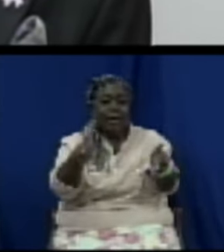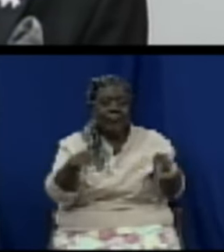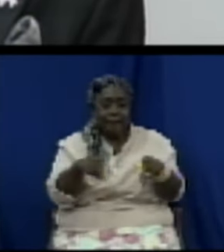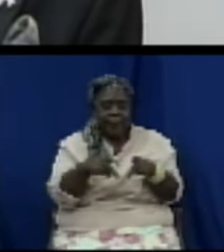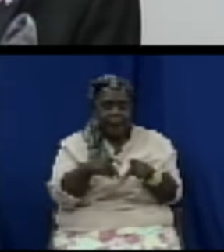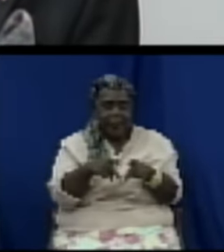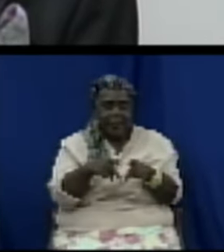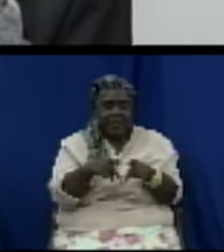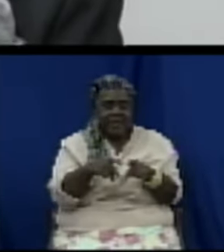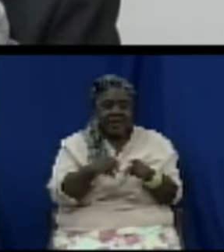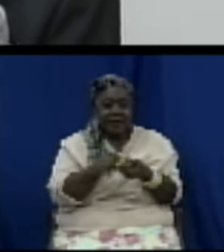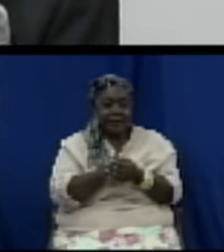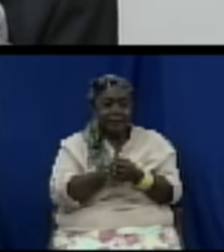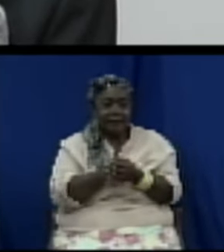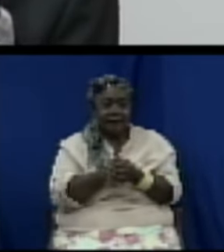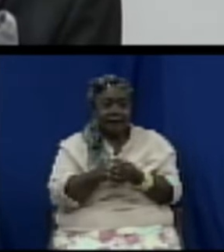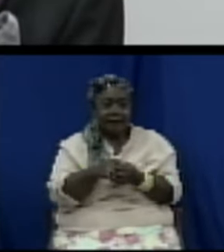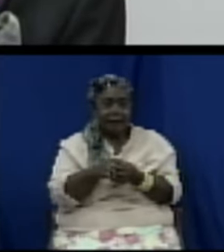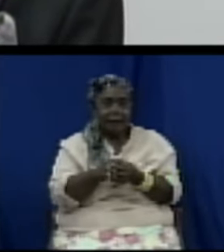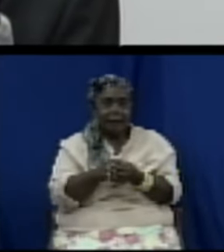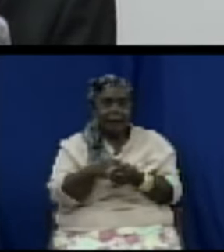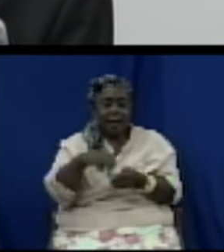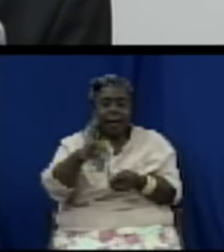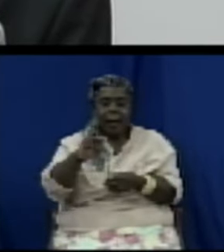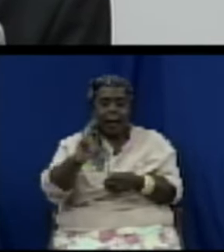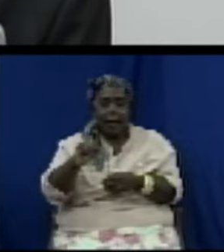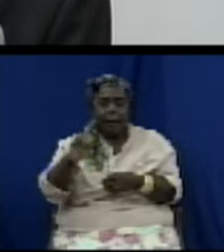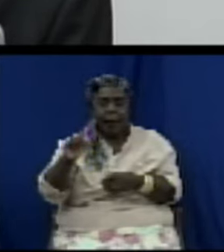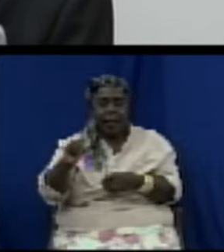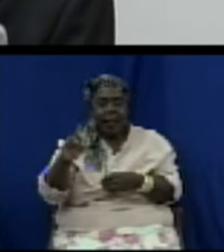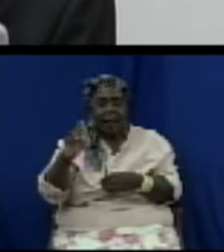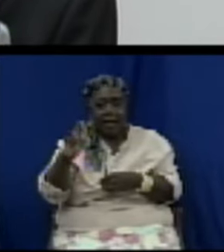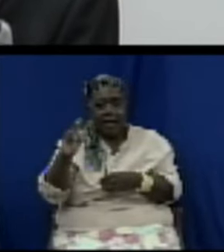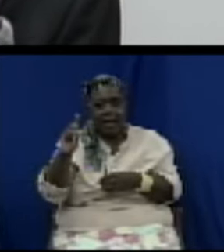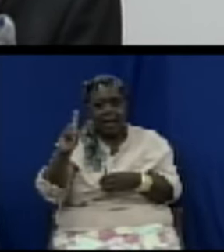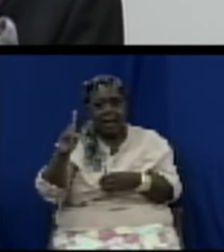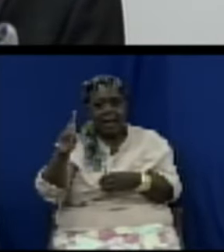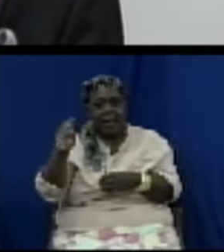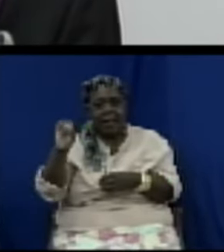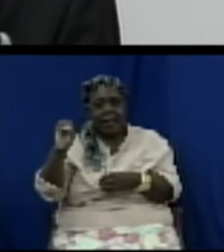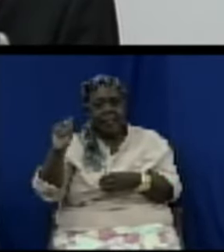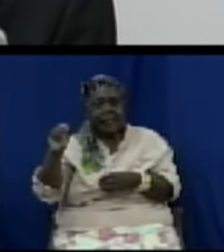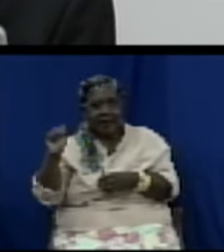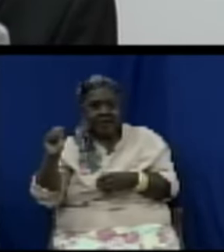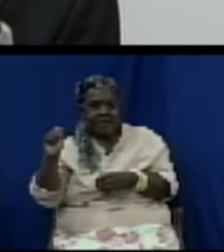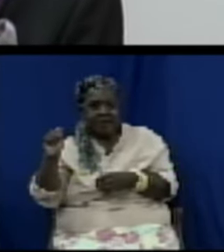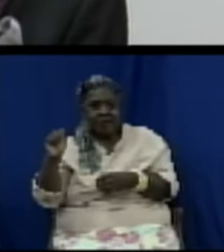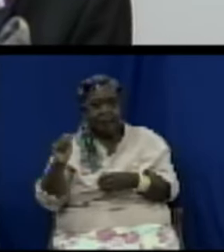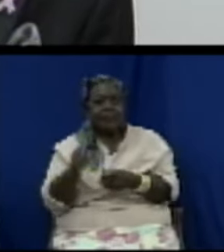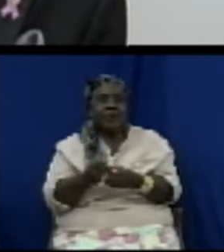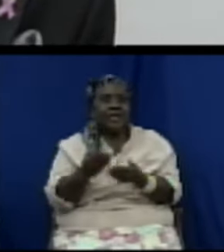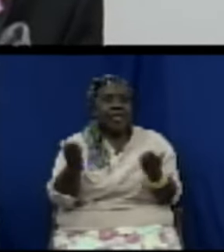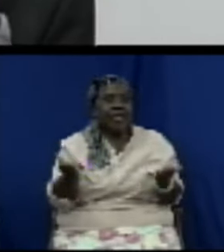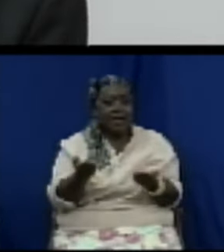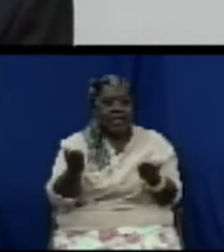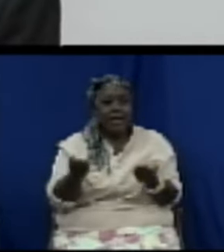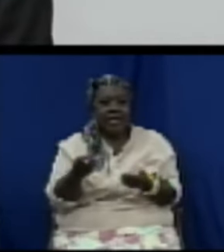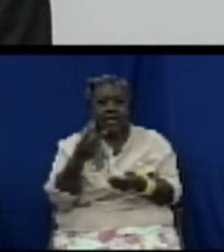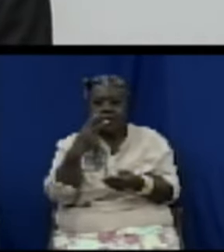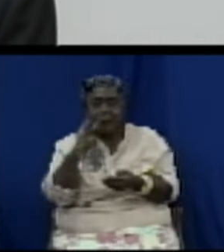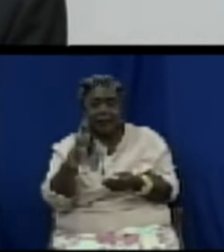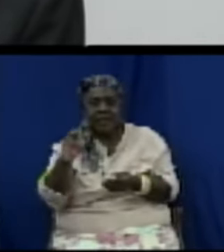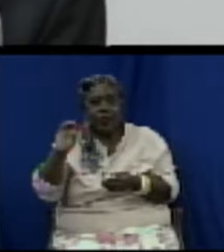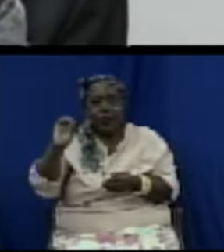the OECS member states are required to move away